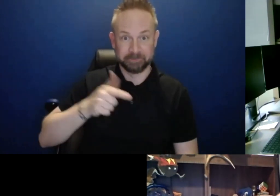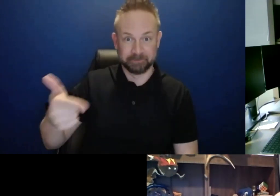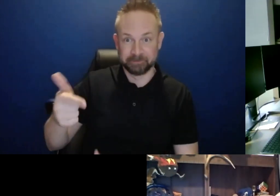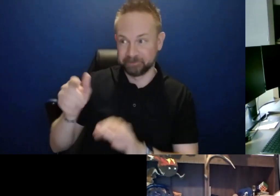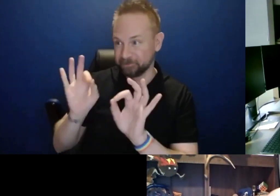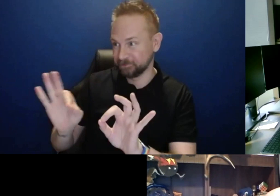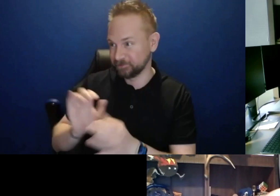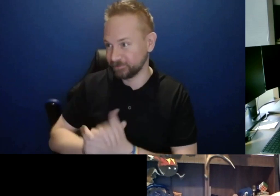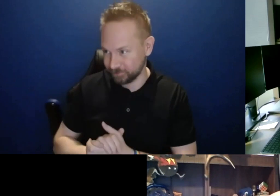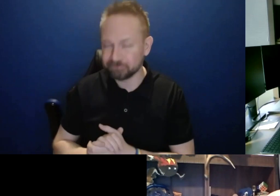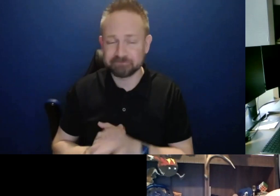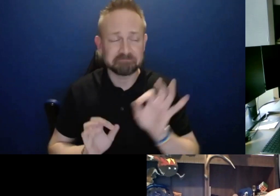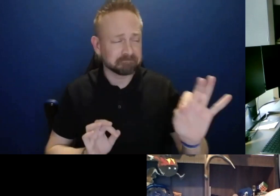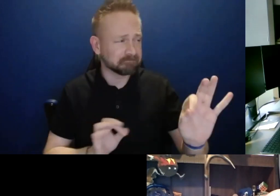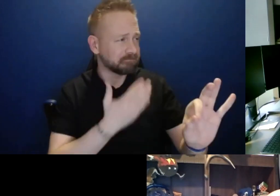Thank you, Todd.